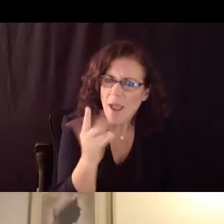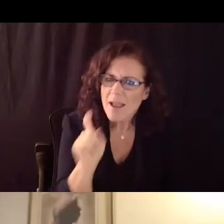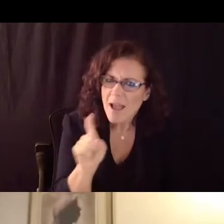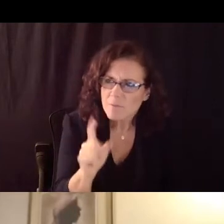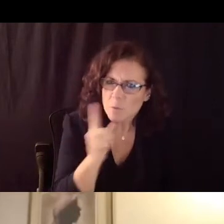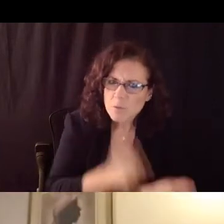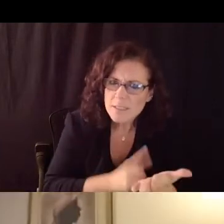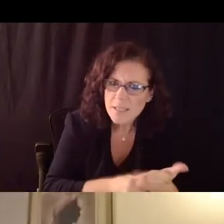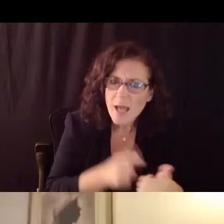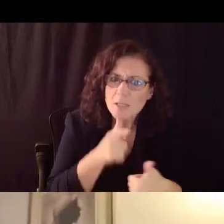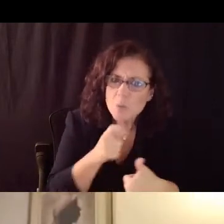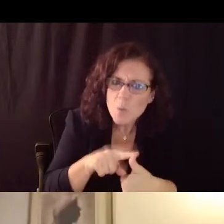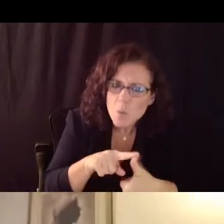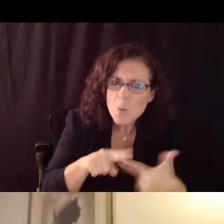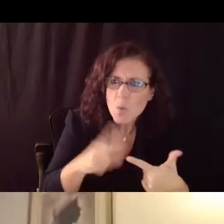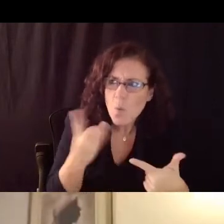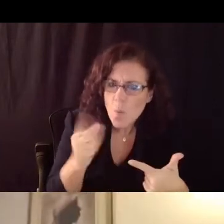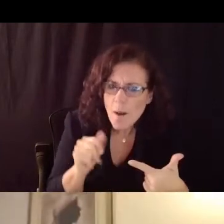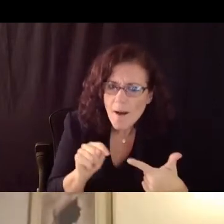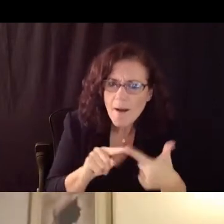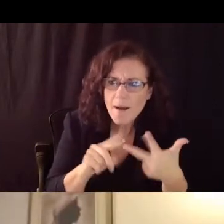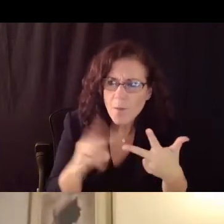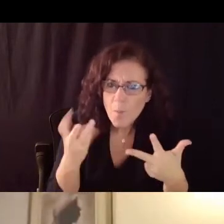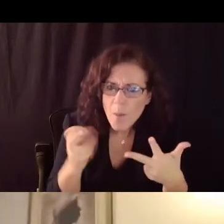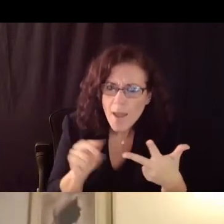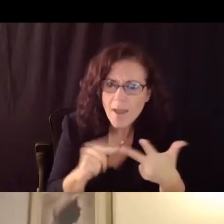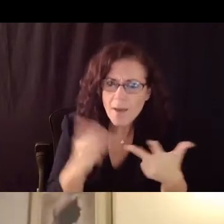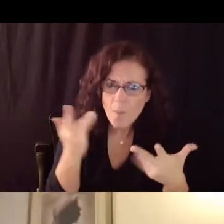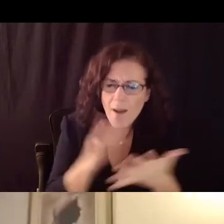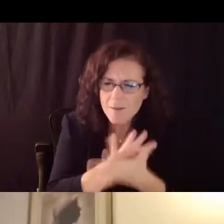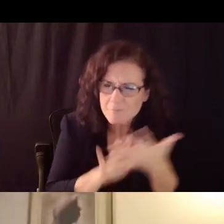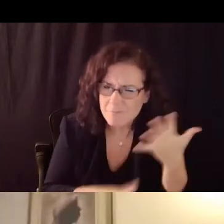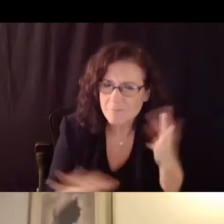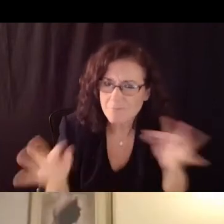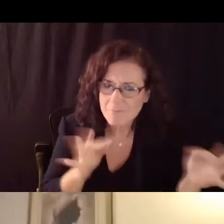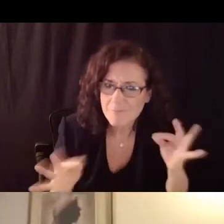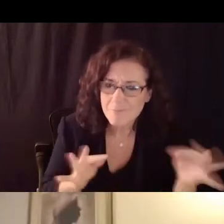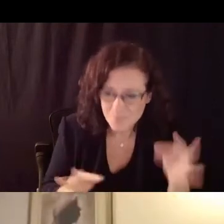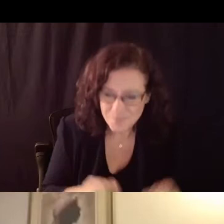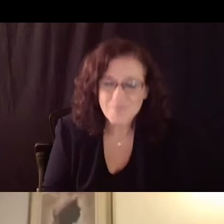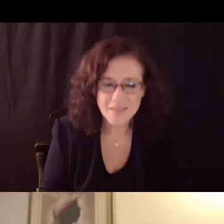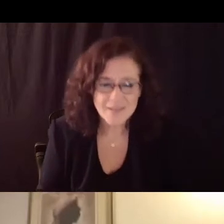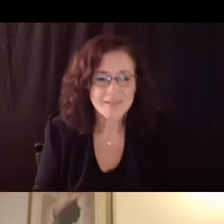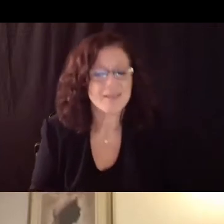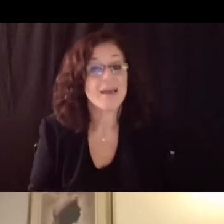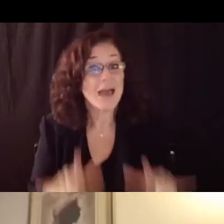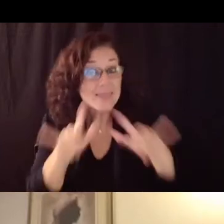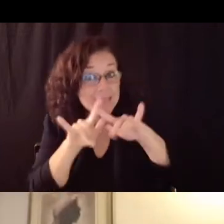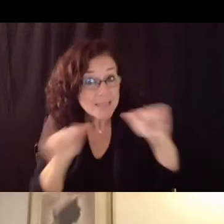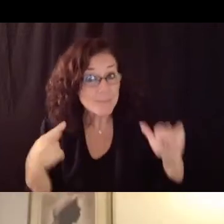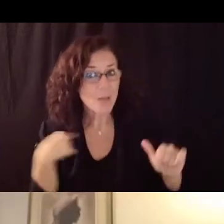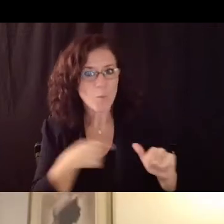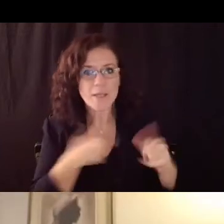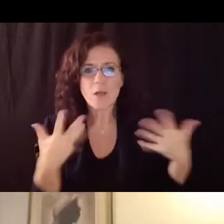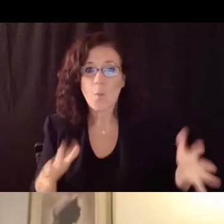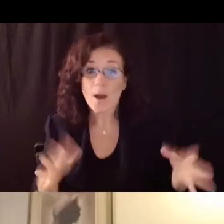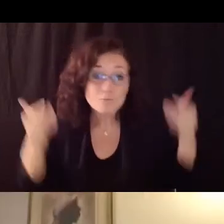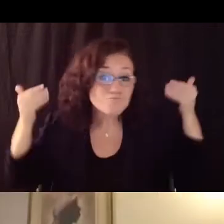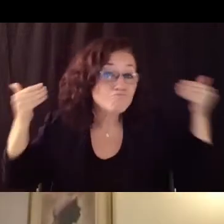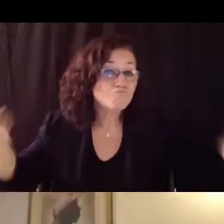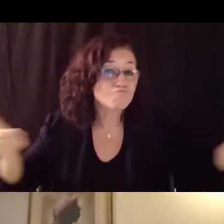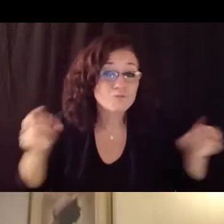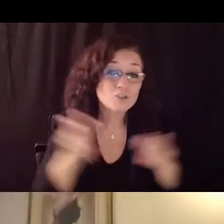things so those are forthcoming issues in the order of business we also didn't want to get ahead of the board and and start to talk about a